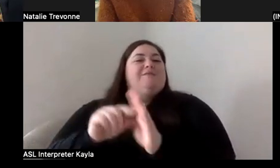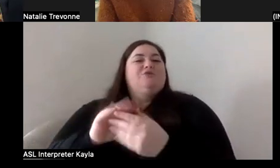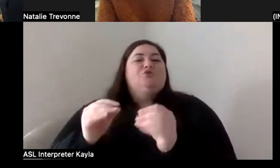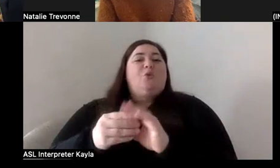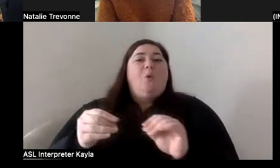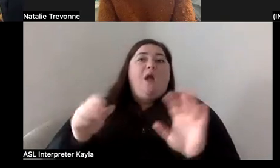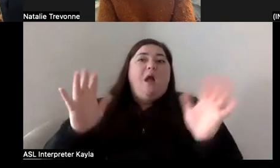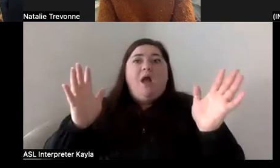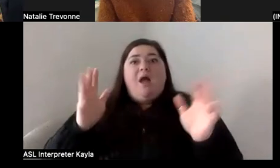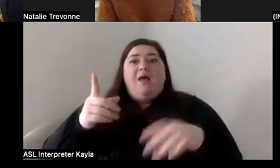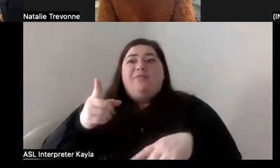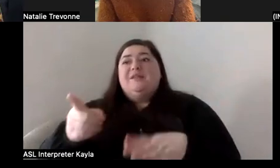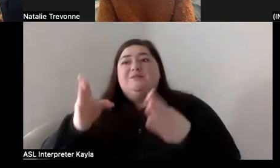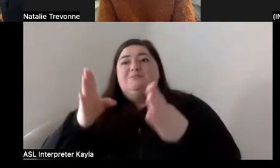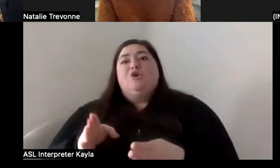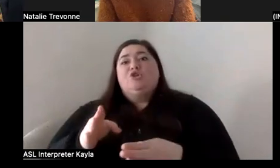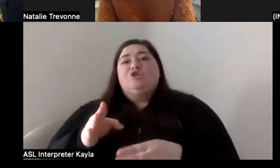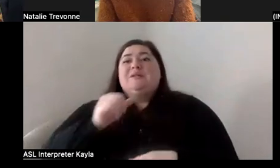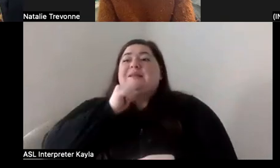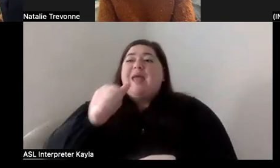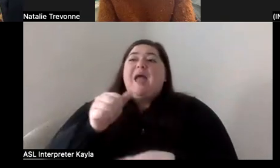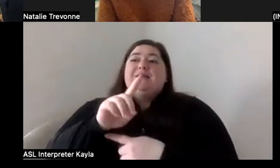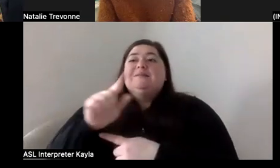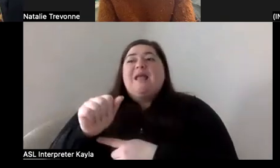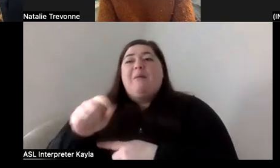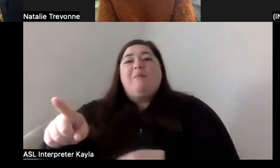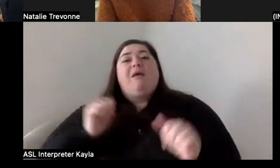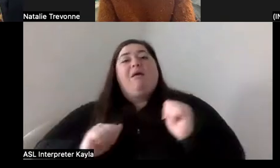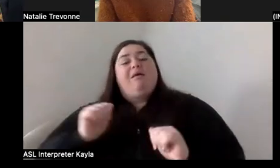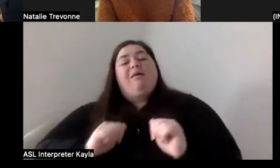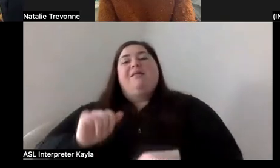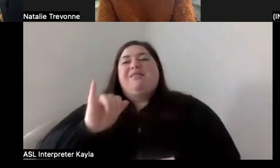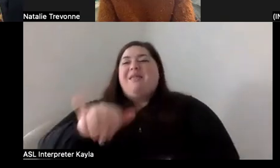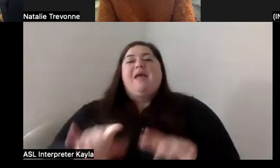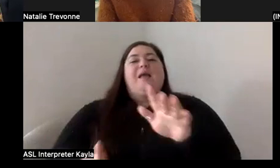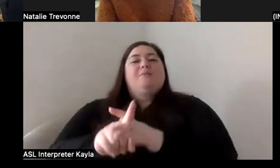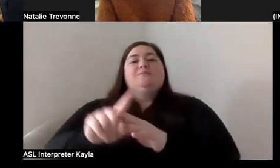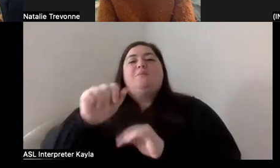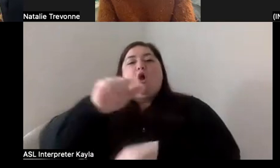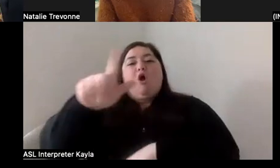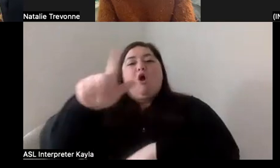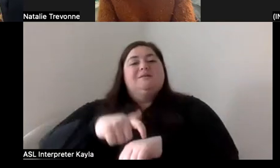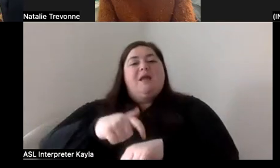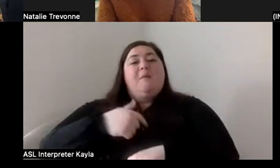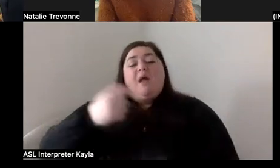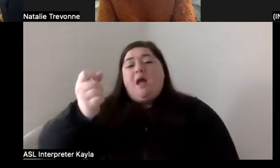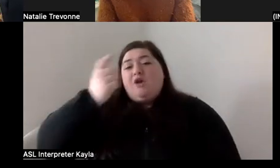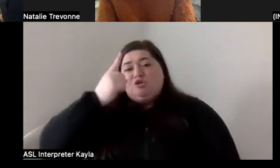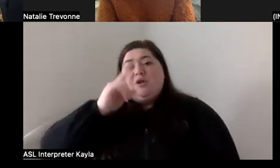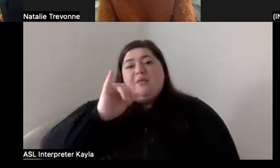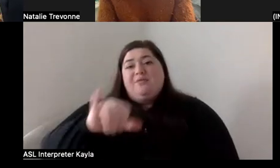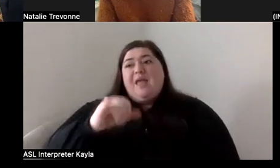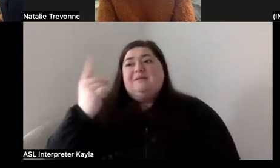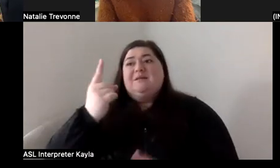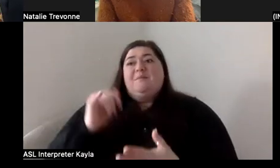person's playing somebody who's not disabled. And, and that comes up all the time. And I understand it's something that we're all